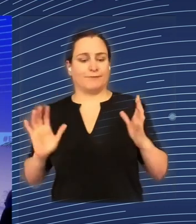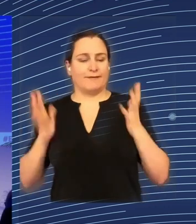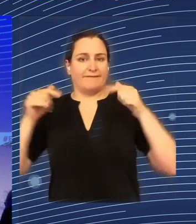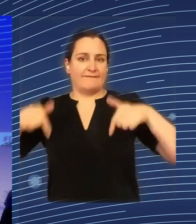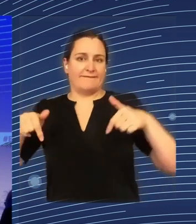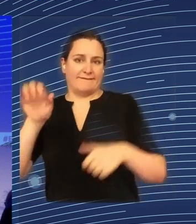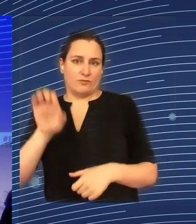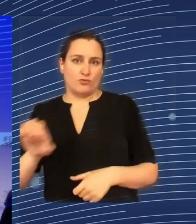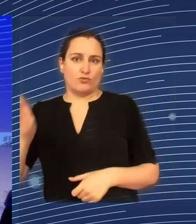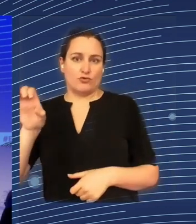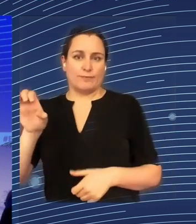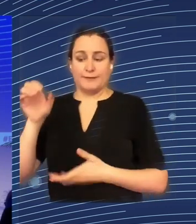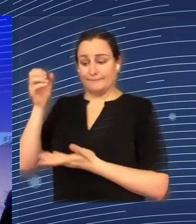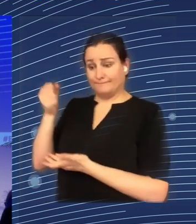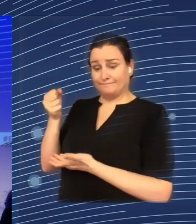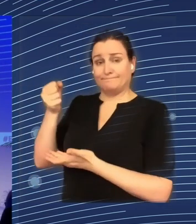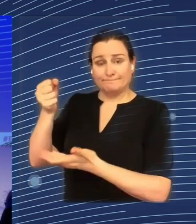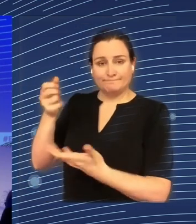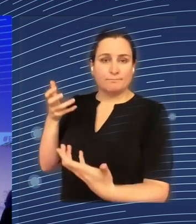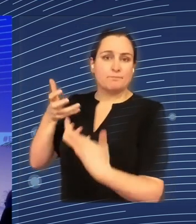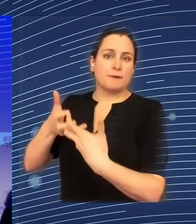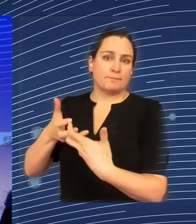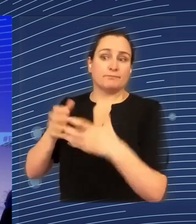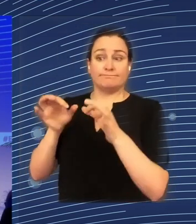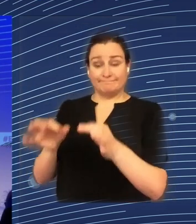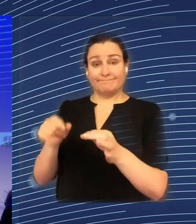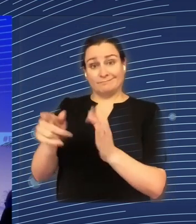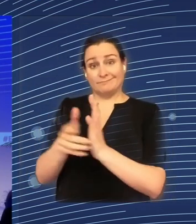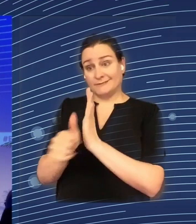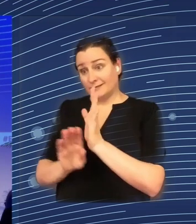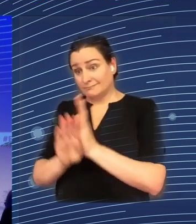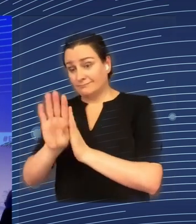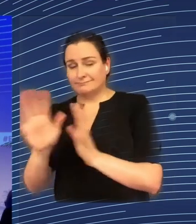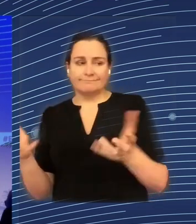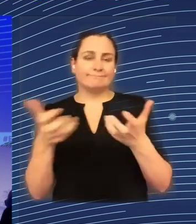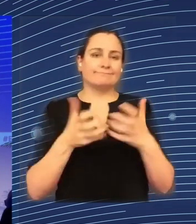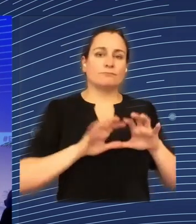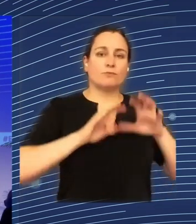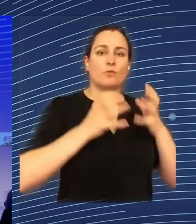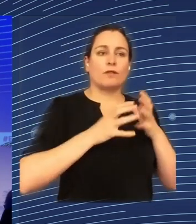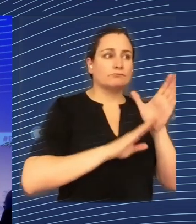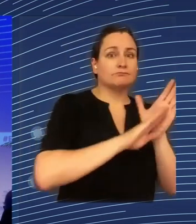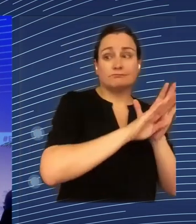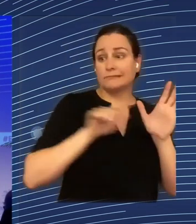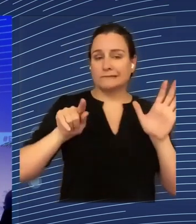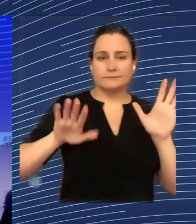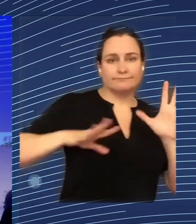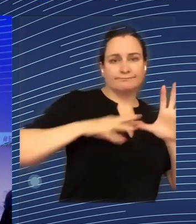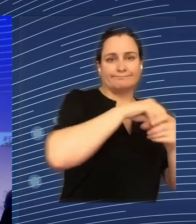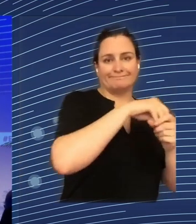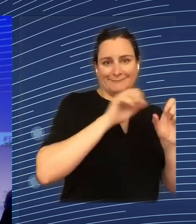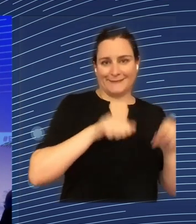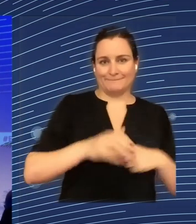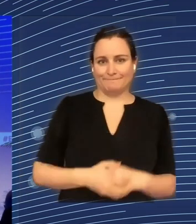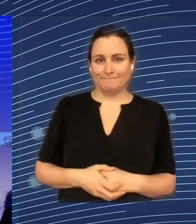distribution, and evaluation mechanism of funding? And how do we induce member states to perform better when using the funds? These are just